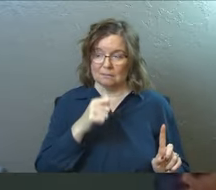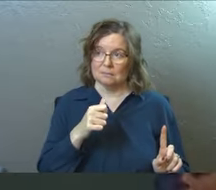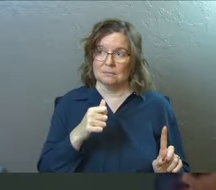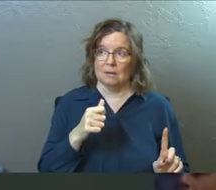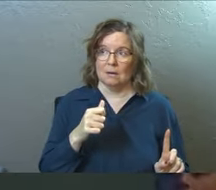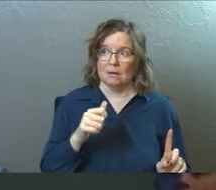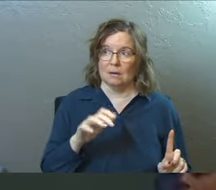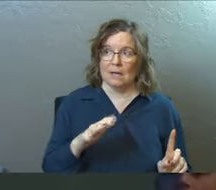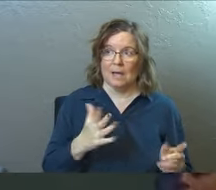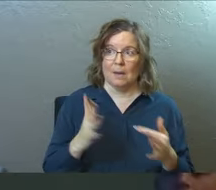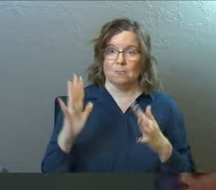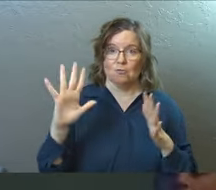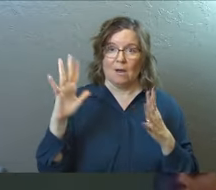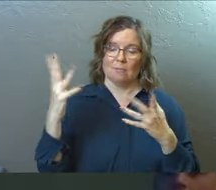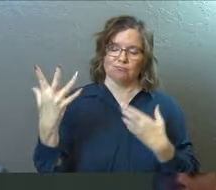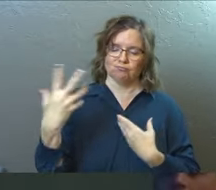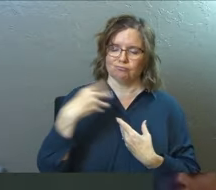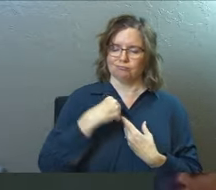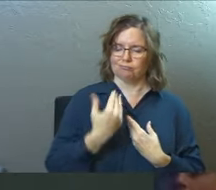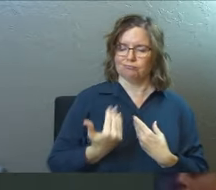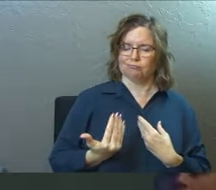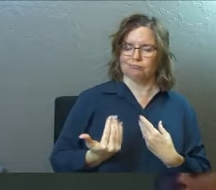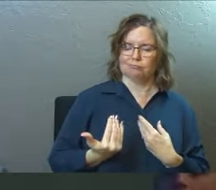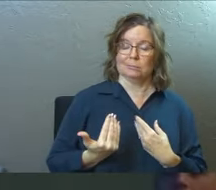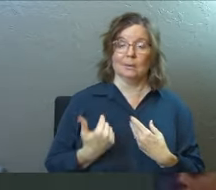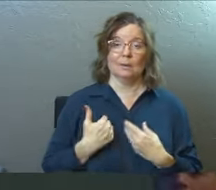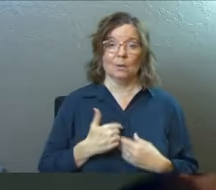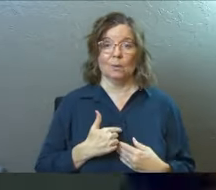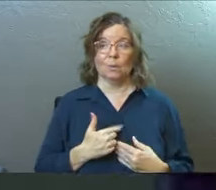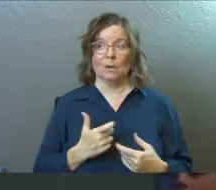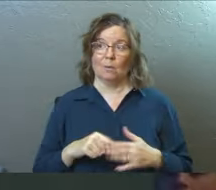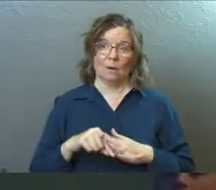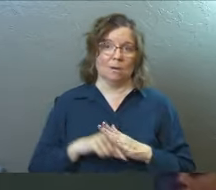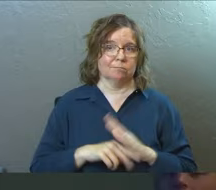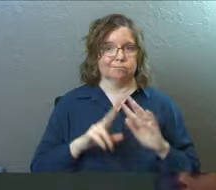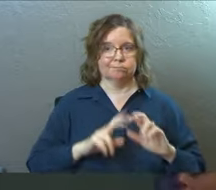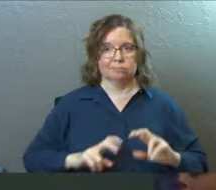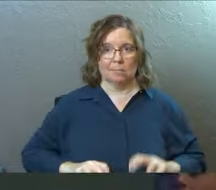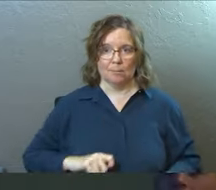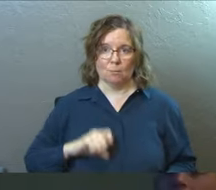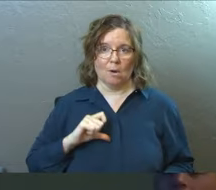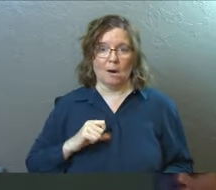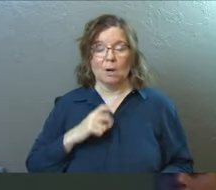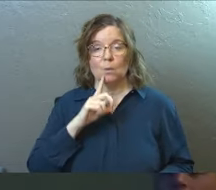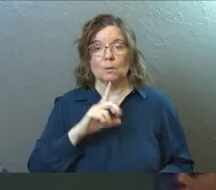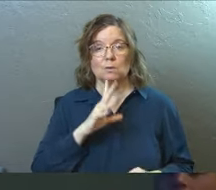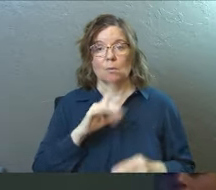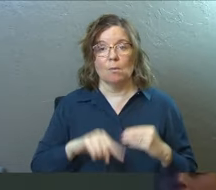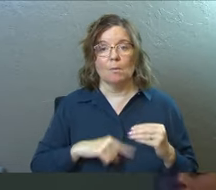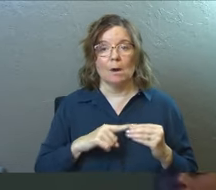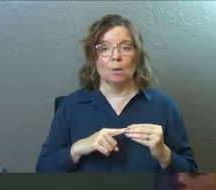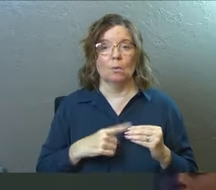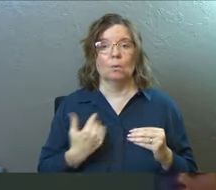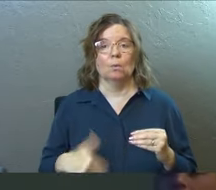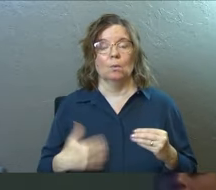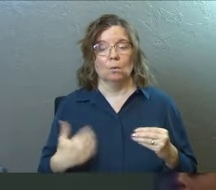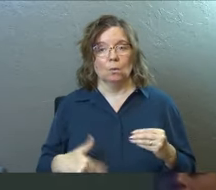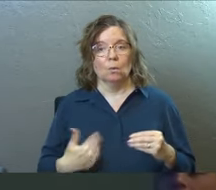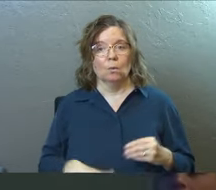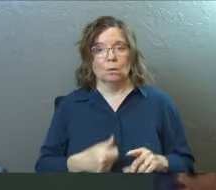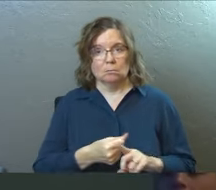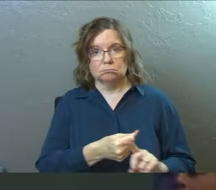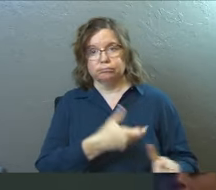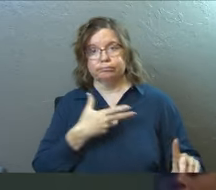and, and, and praise that wasn't his. And, and man, we, we went in depth on pride and just really talking about it. Um,